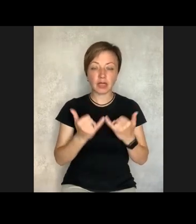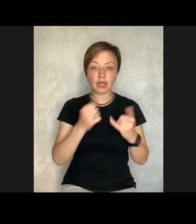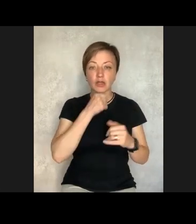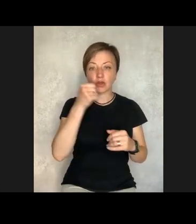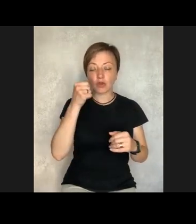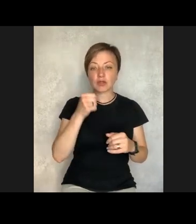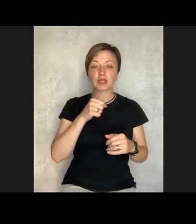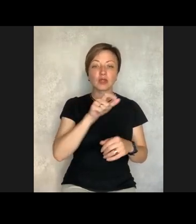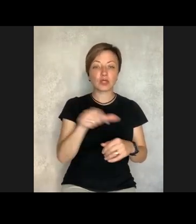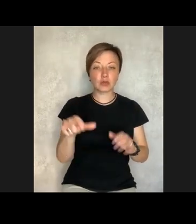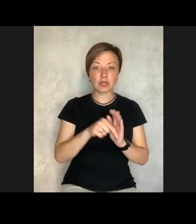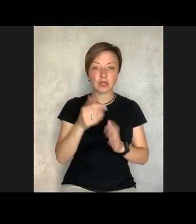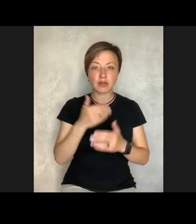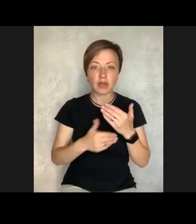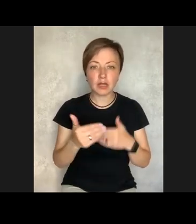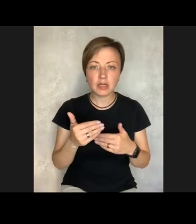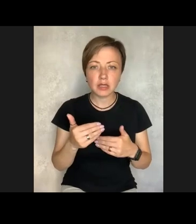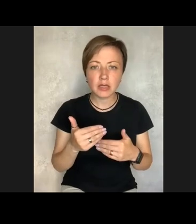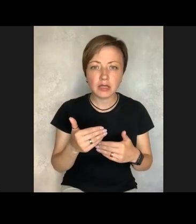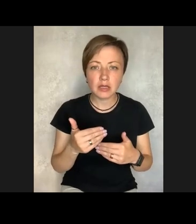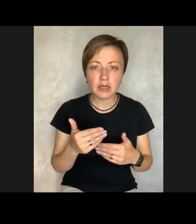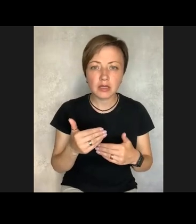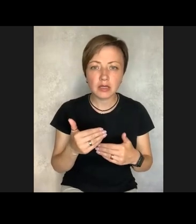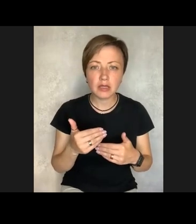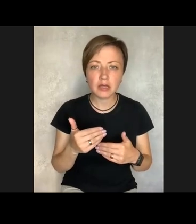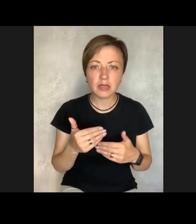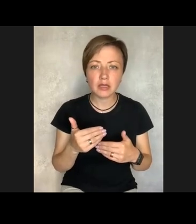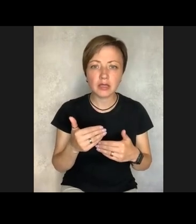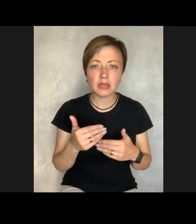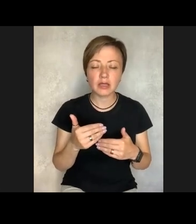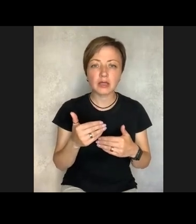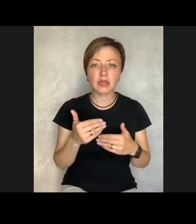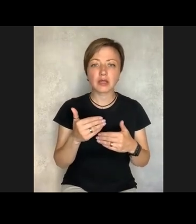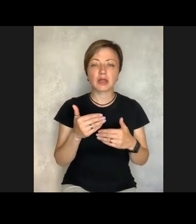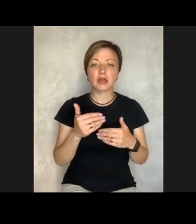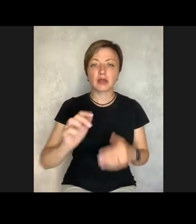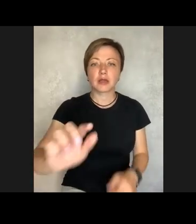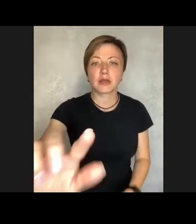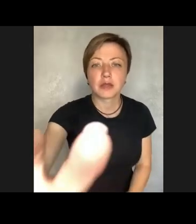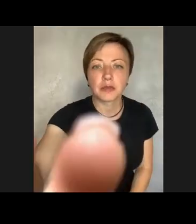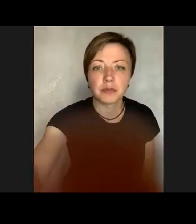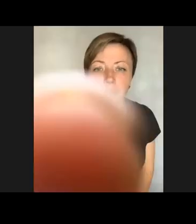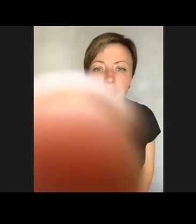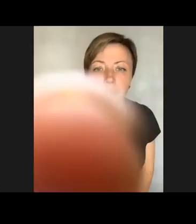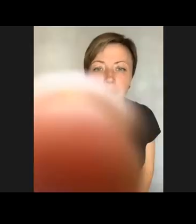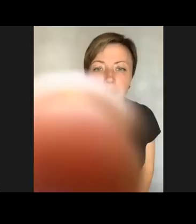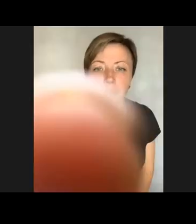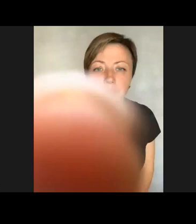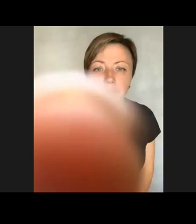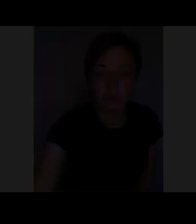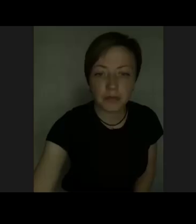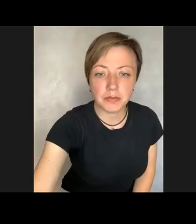services for children with disabilities, for adults with disabilities, for the families raising them